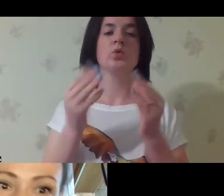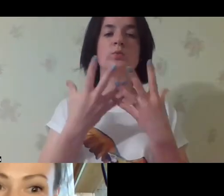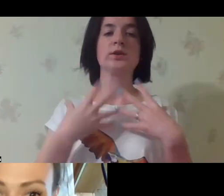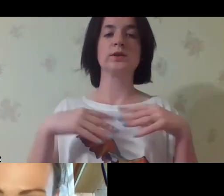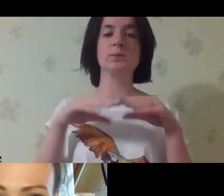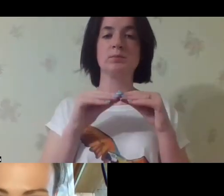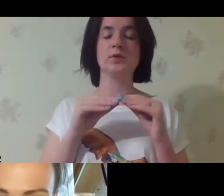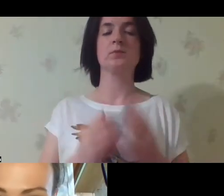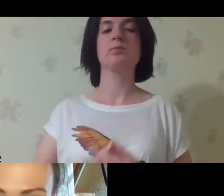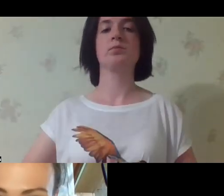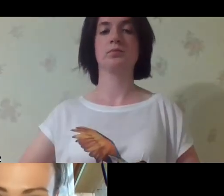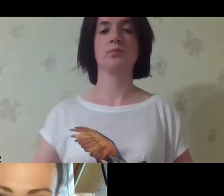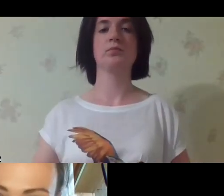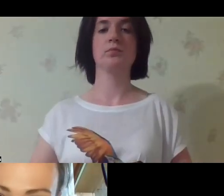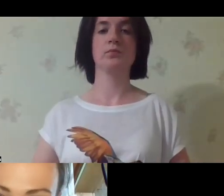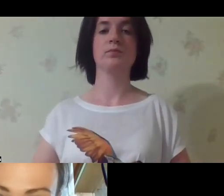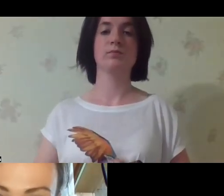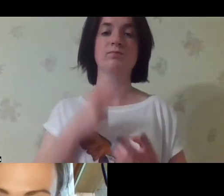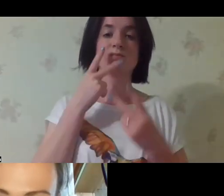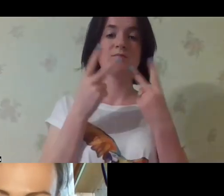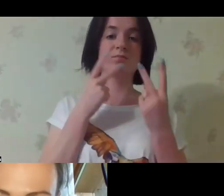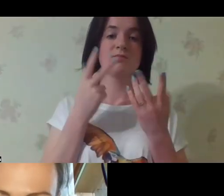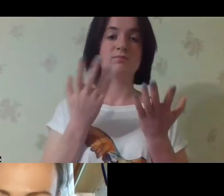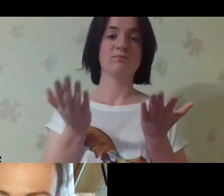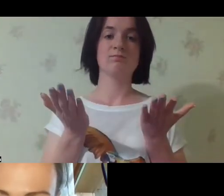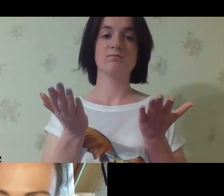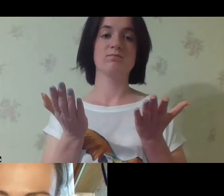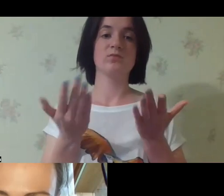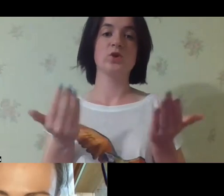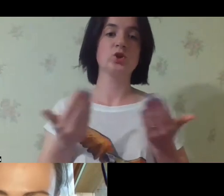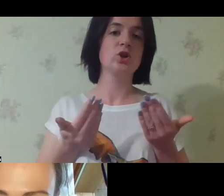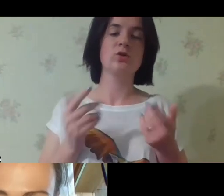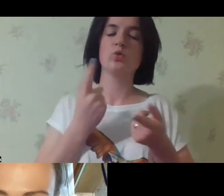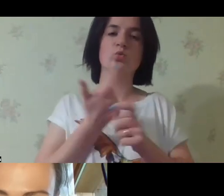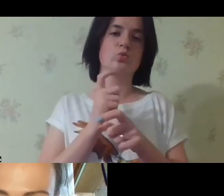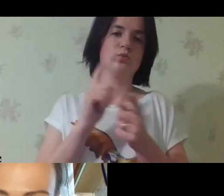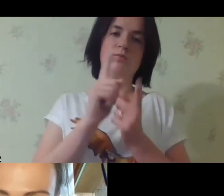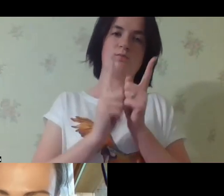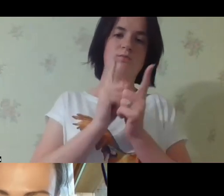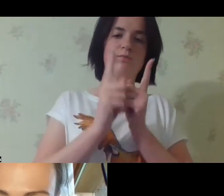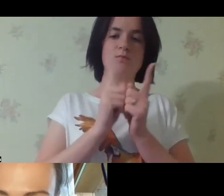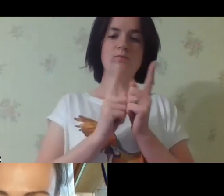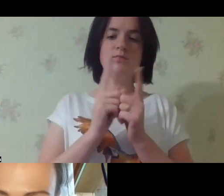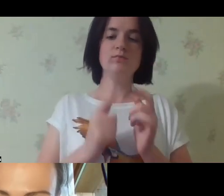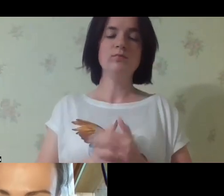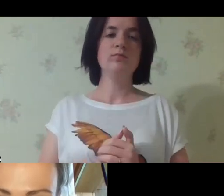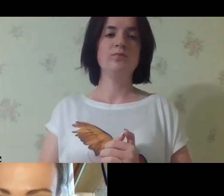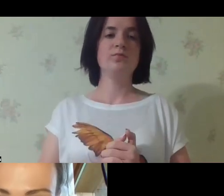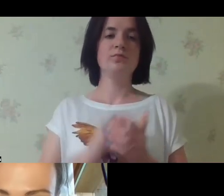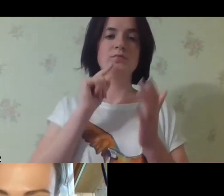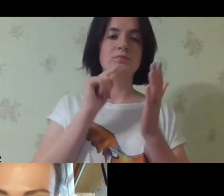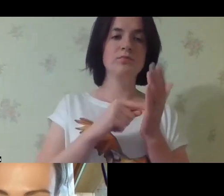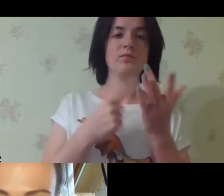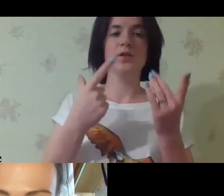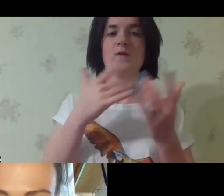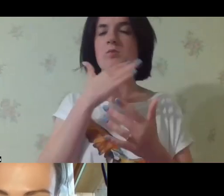in the family. Yes, it's been seven years. He managed to, but my life changed, crucially changed, because I